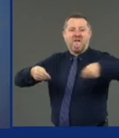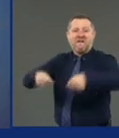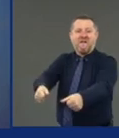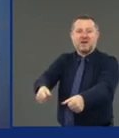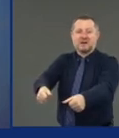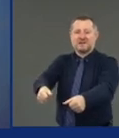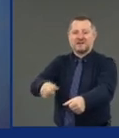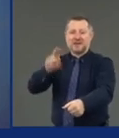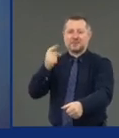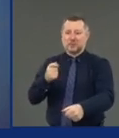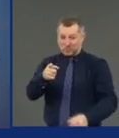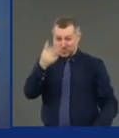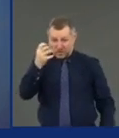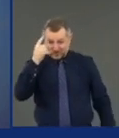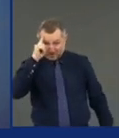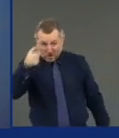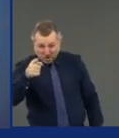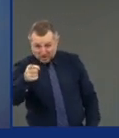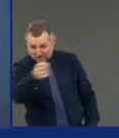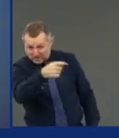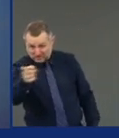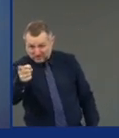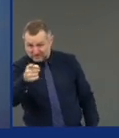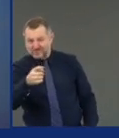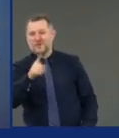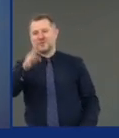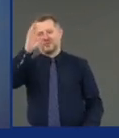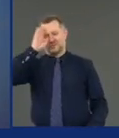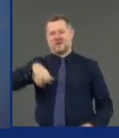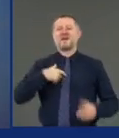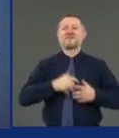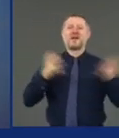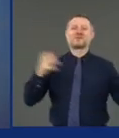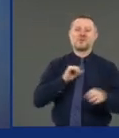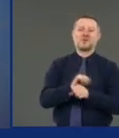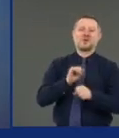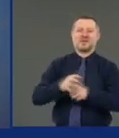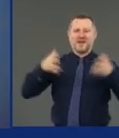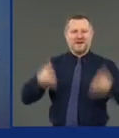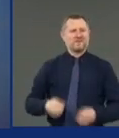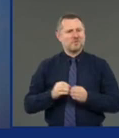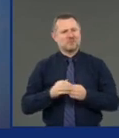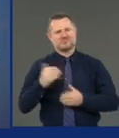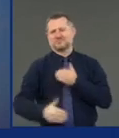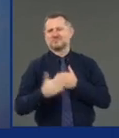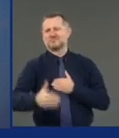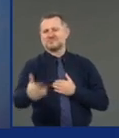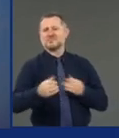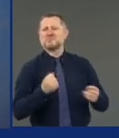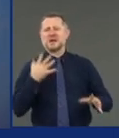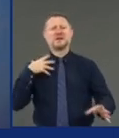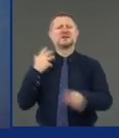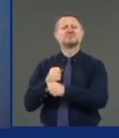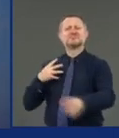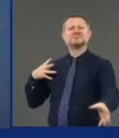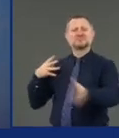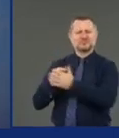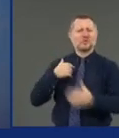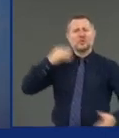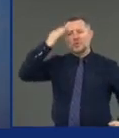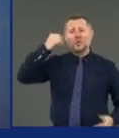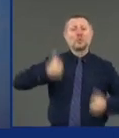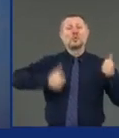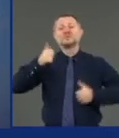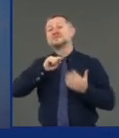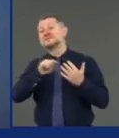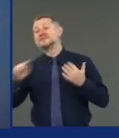that there's work to do in this nation. We've known it for years. You can fill a library with a number of books